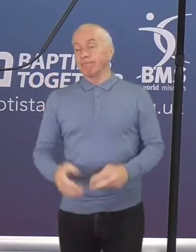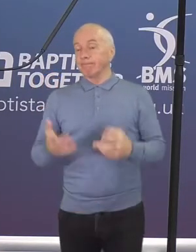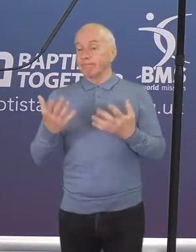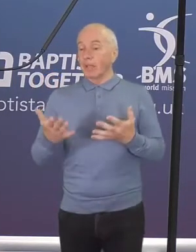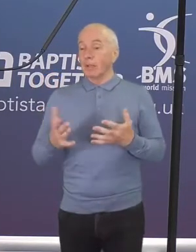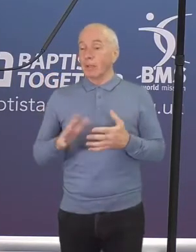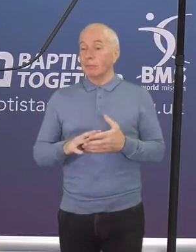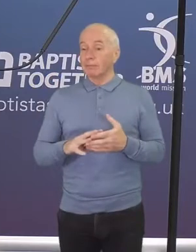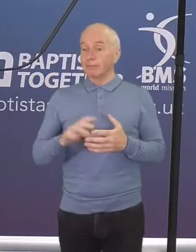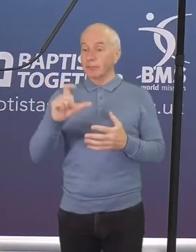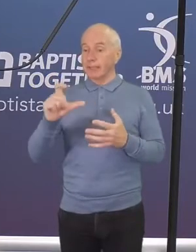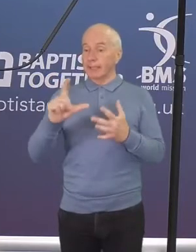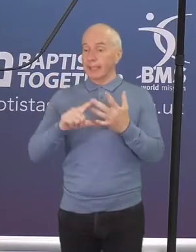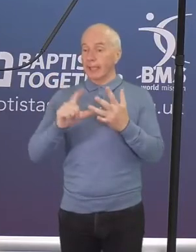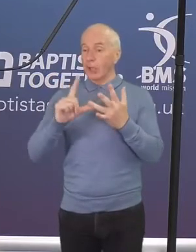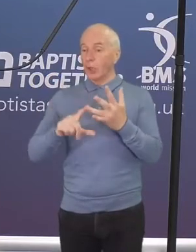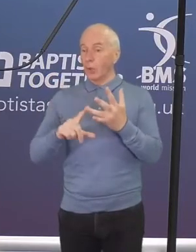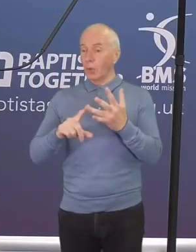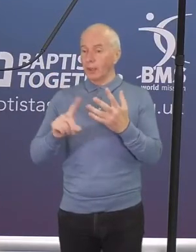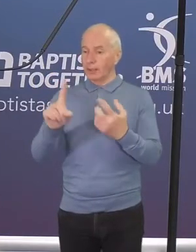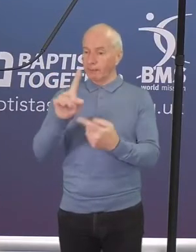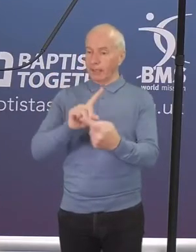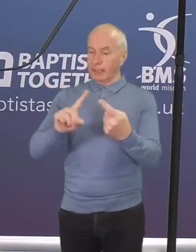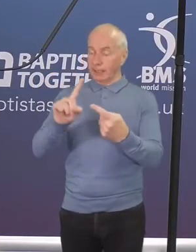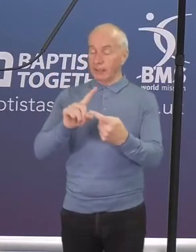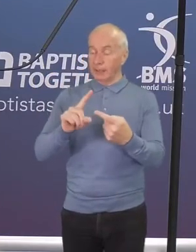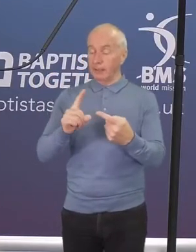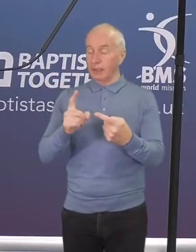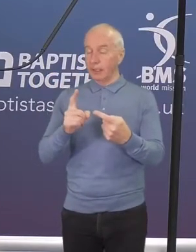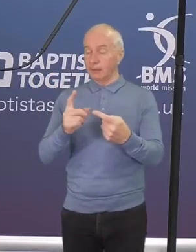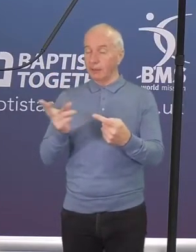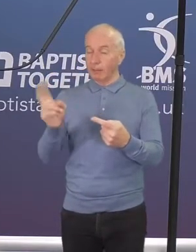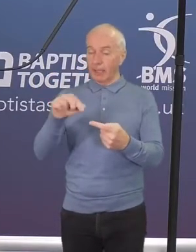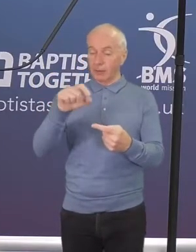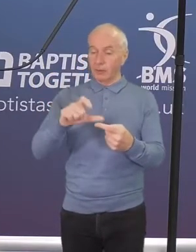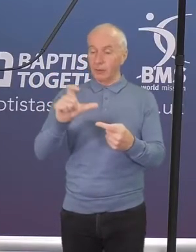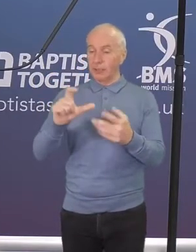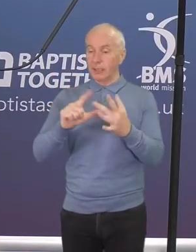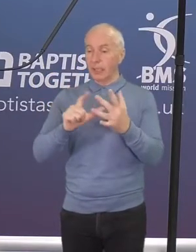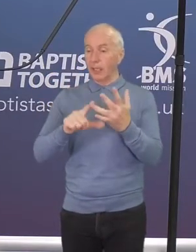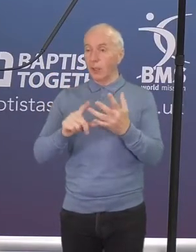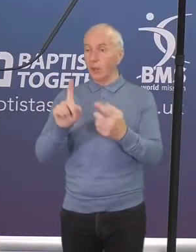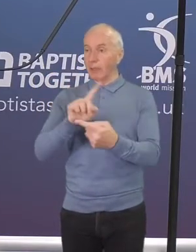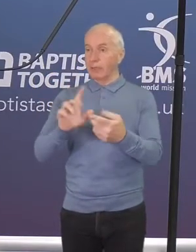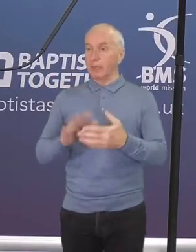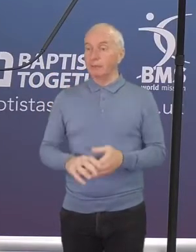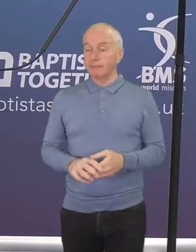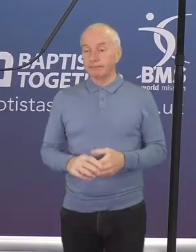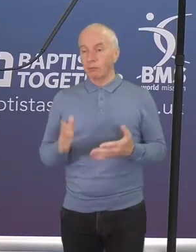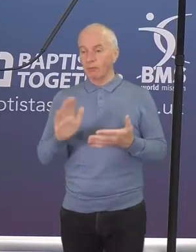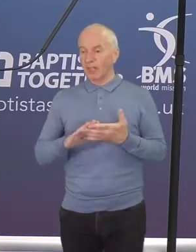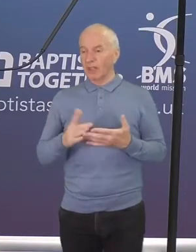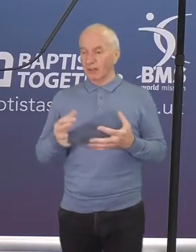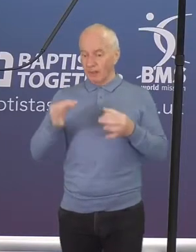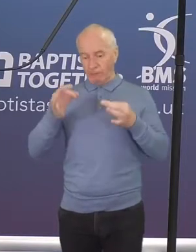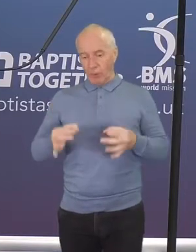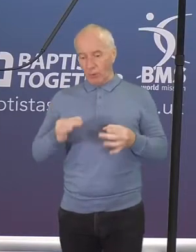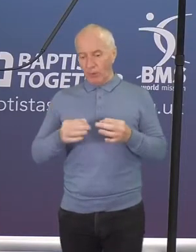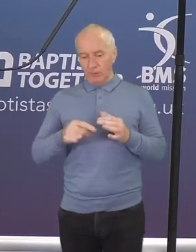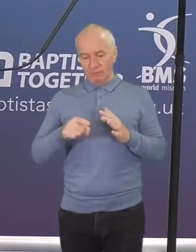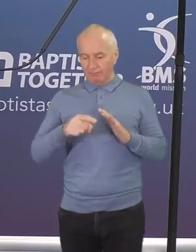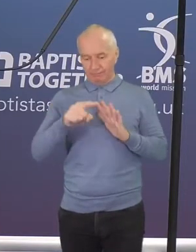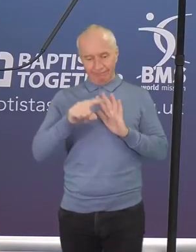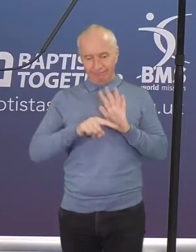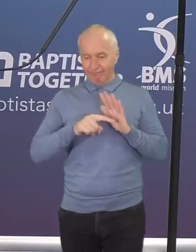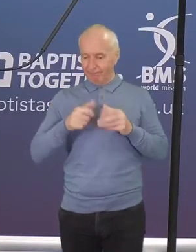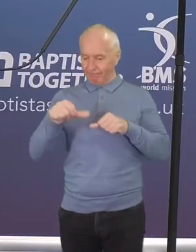return to the CIO meeting and I'm pleased to say we finished the formalities for our